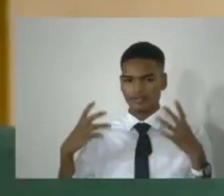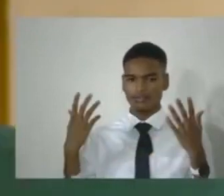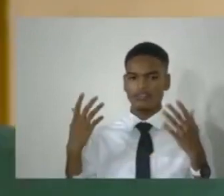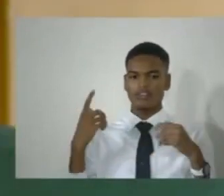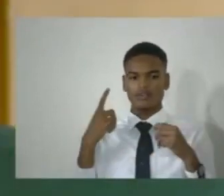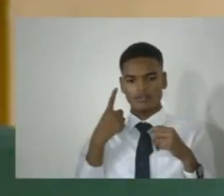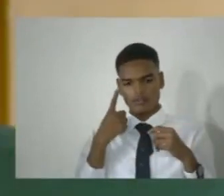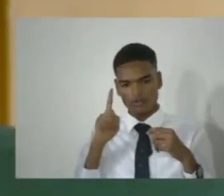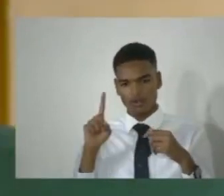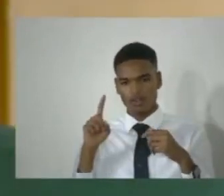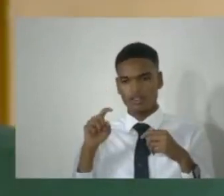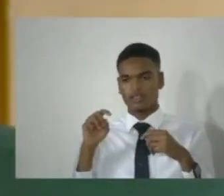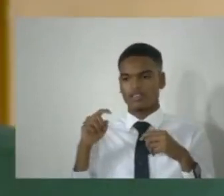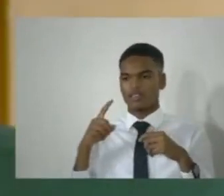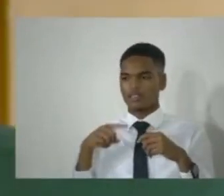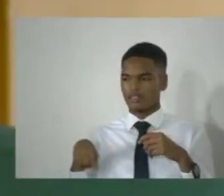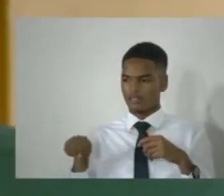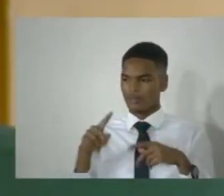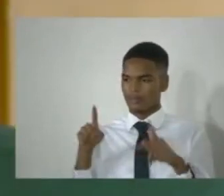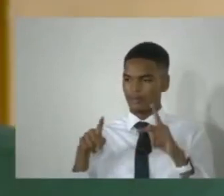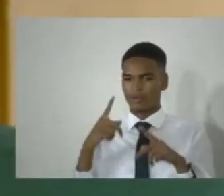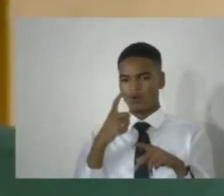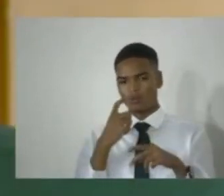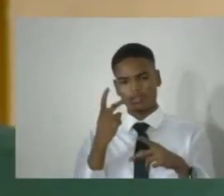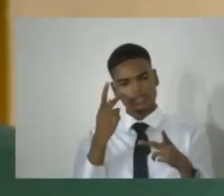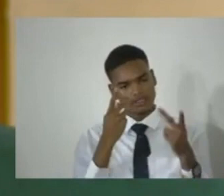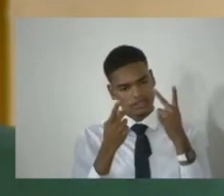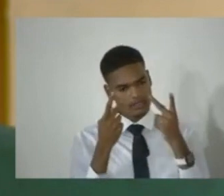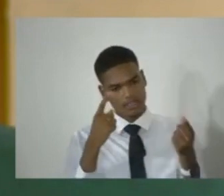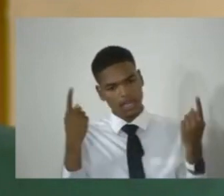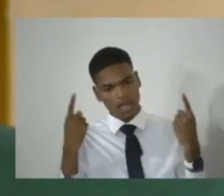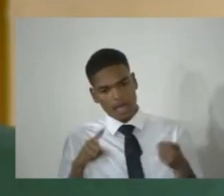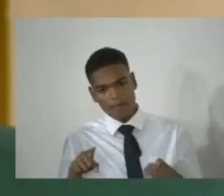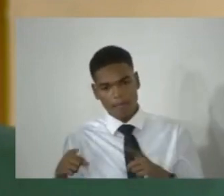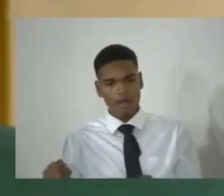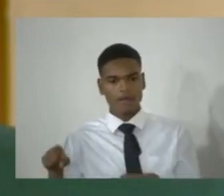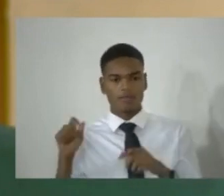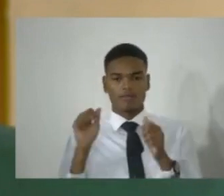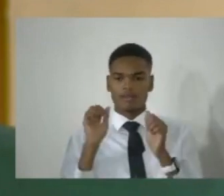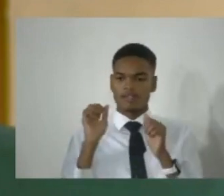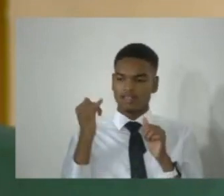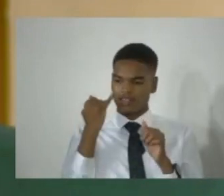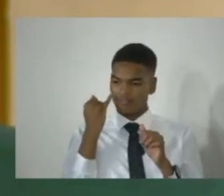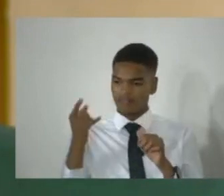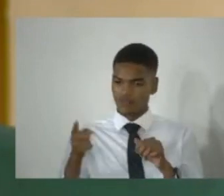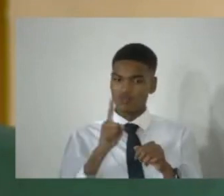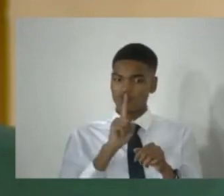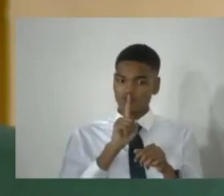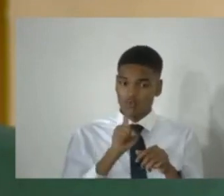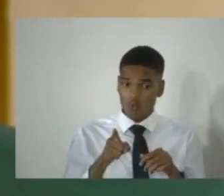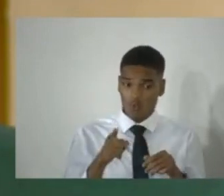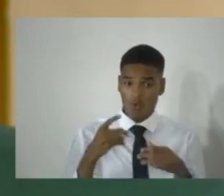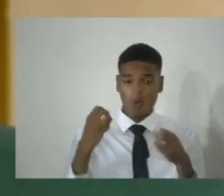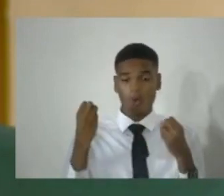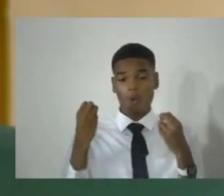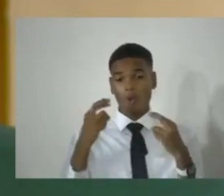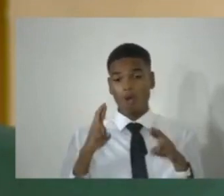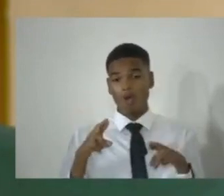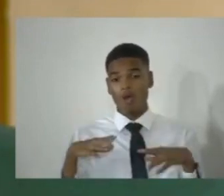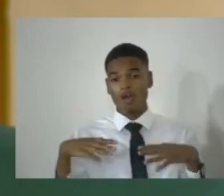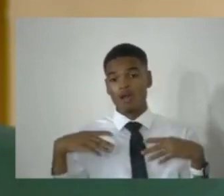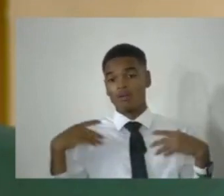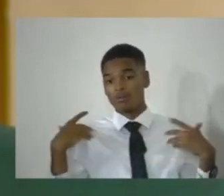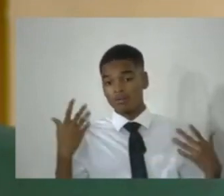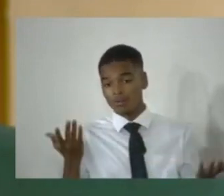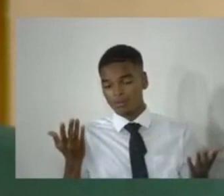issue of credibility of witnesses. Their inclination to adjudicate the question